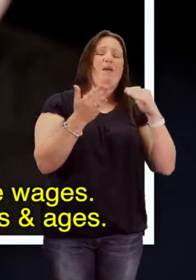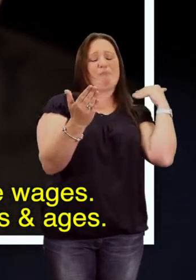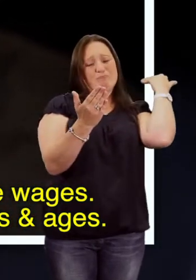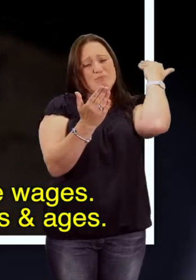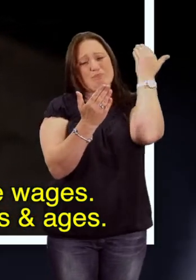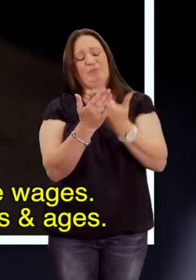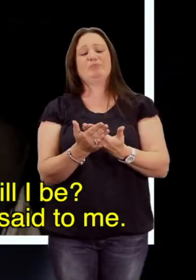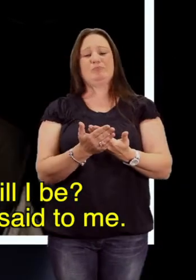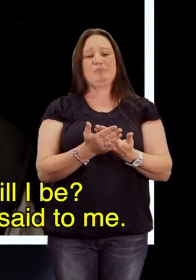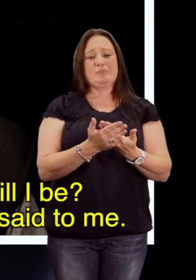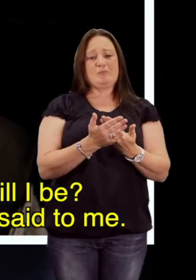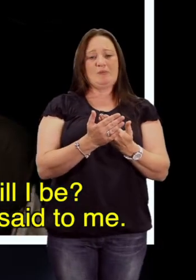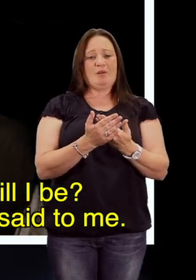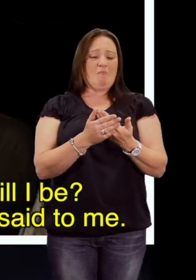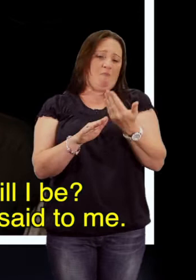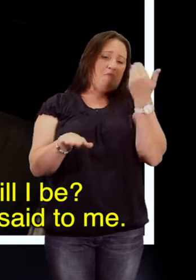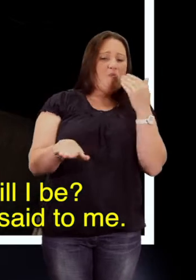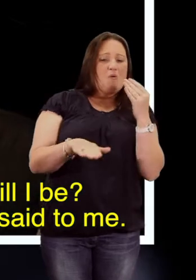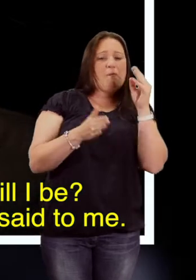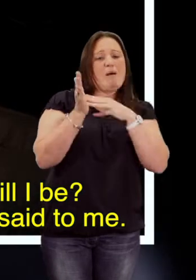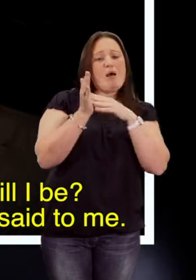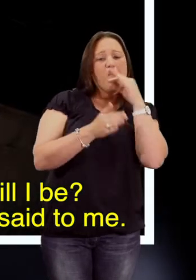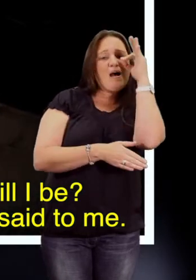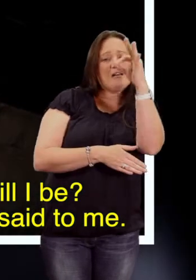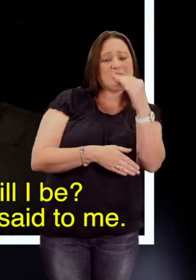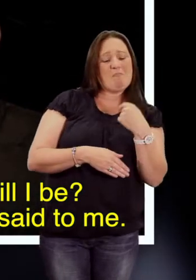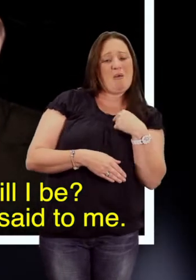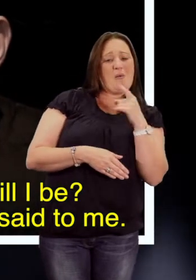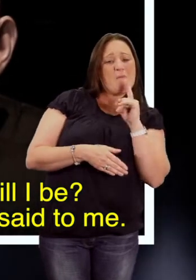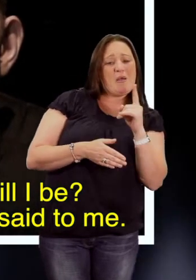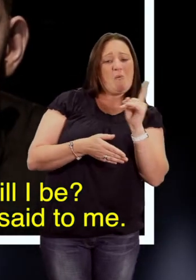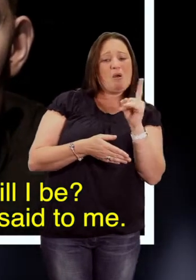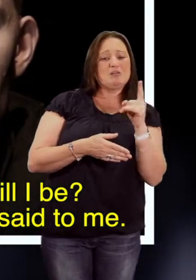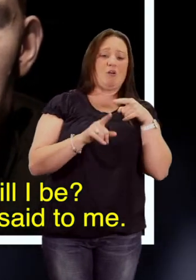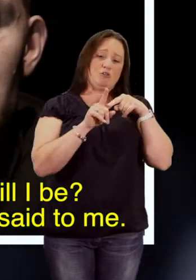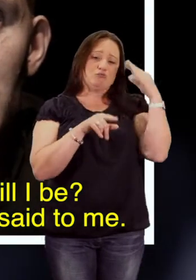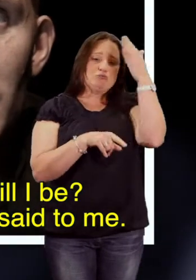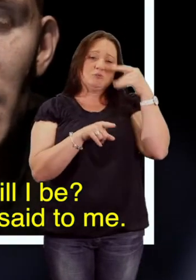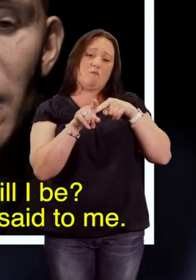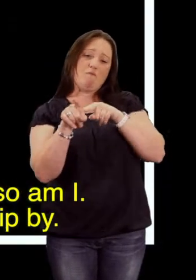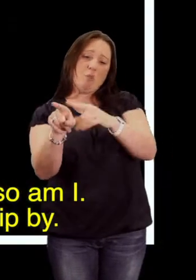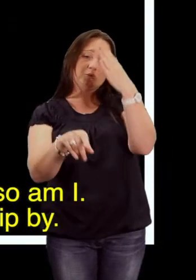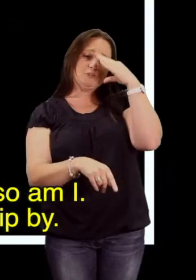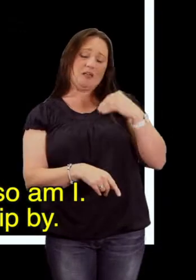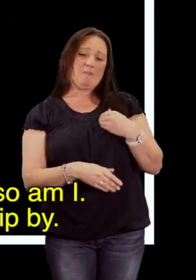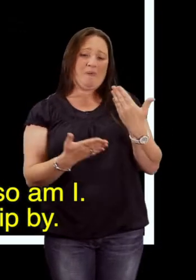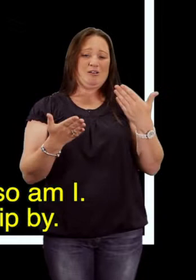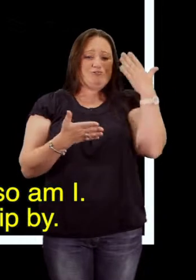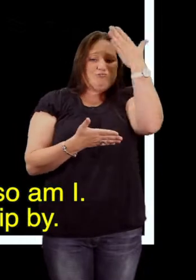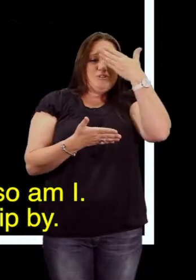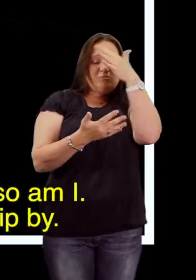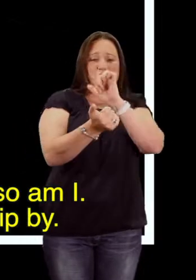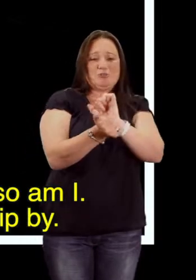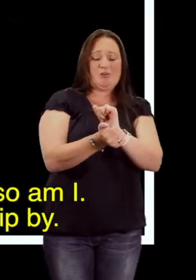ages and ages. I used to ask my mum what will I be? Follow your dreams is what she said to me. But my dreams are